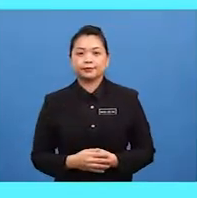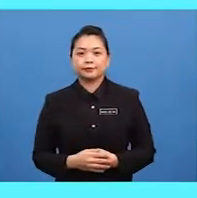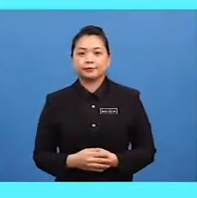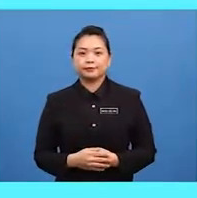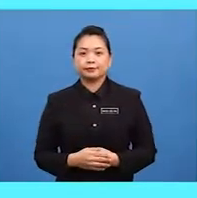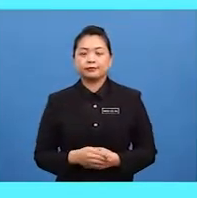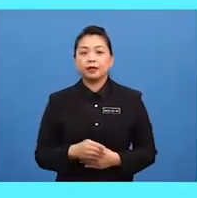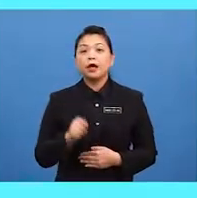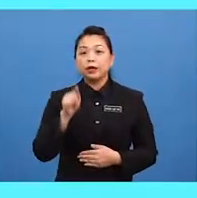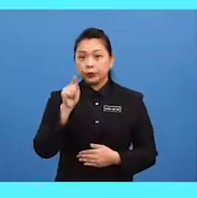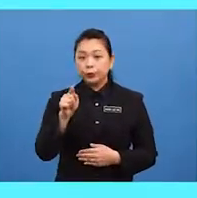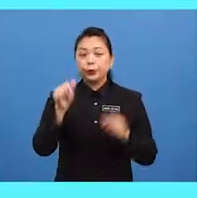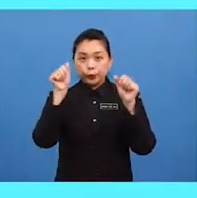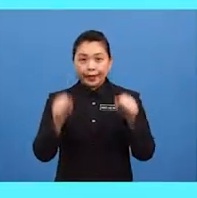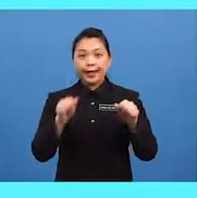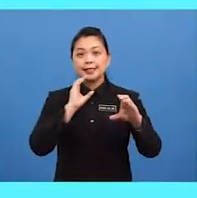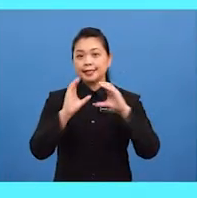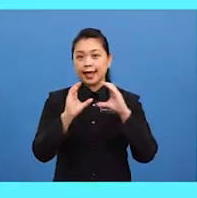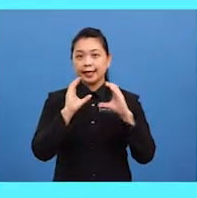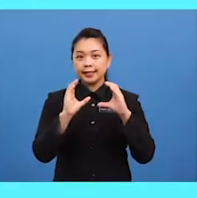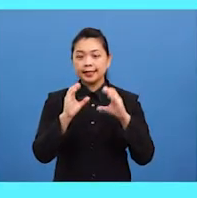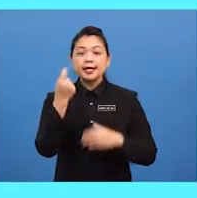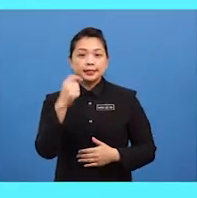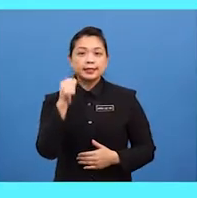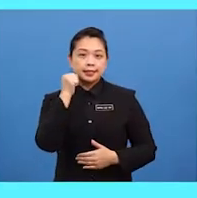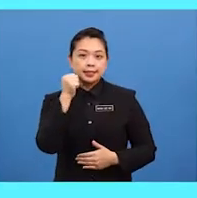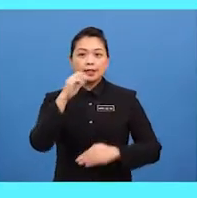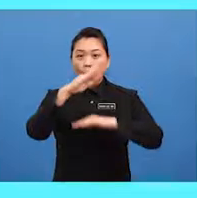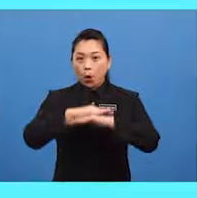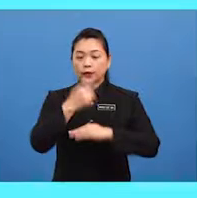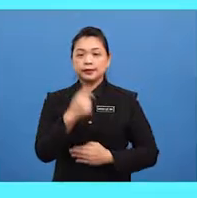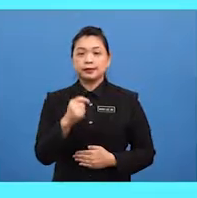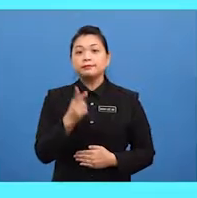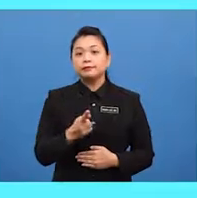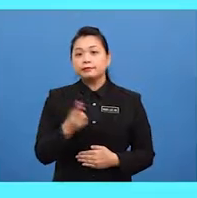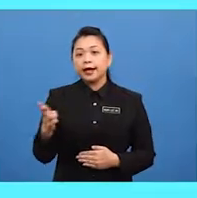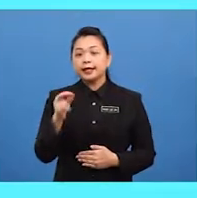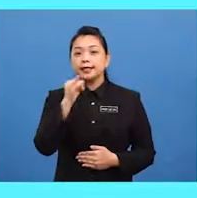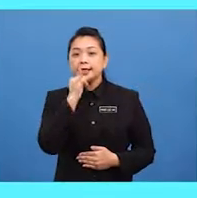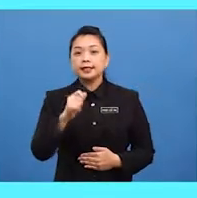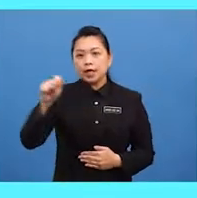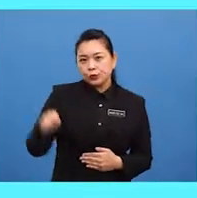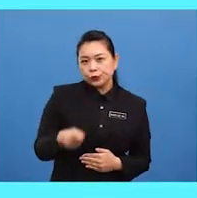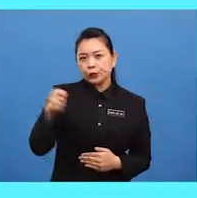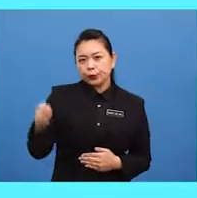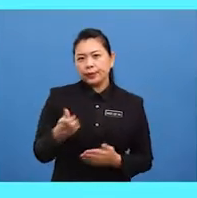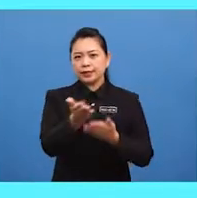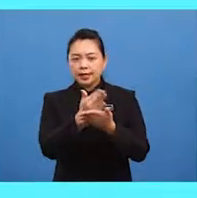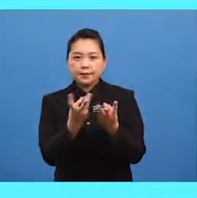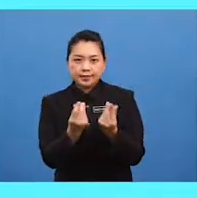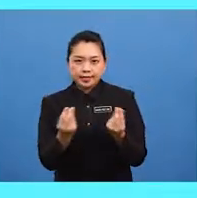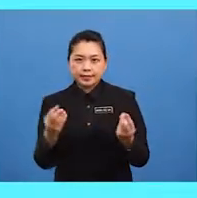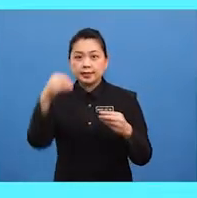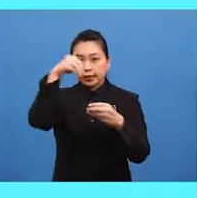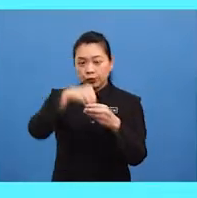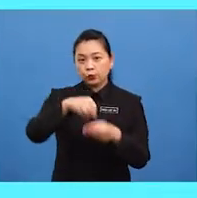you can say the girl on the right is scooping some sand into the